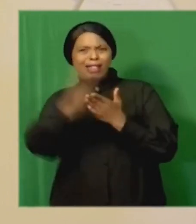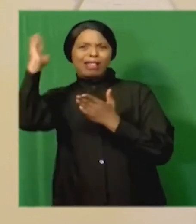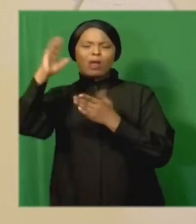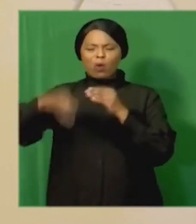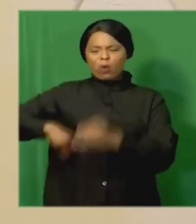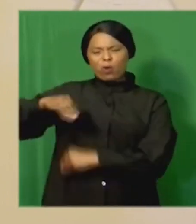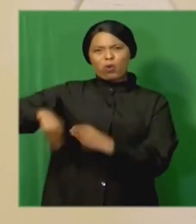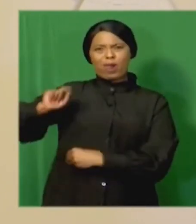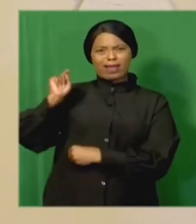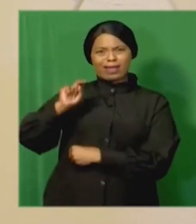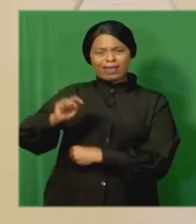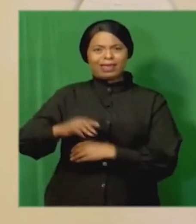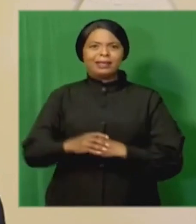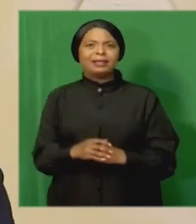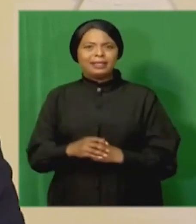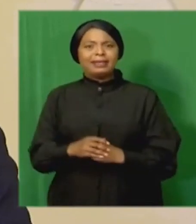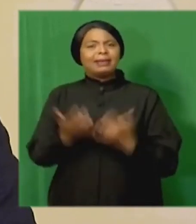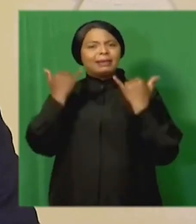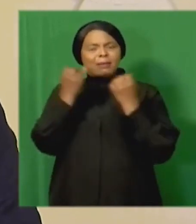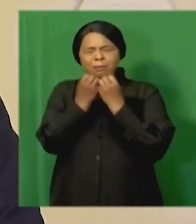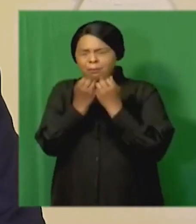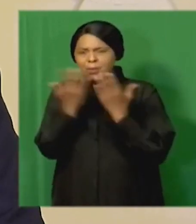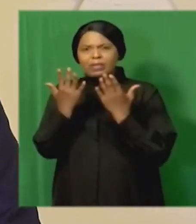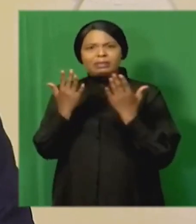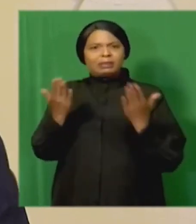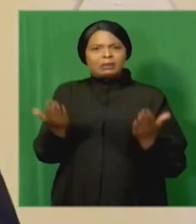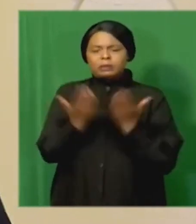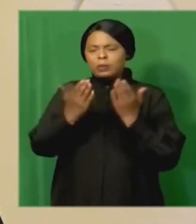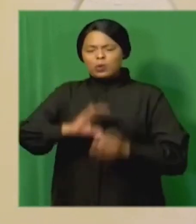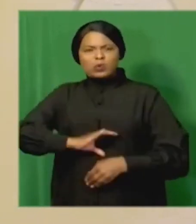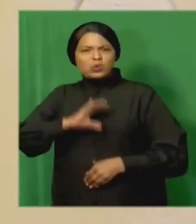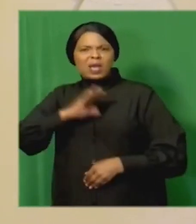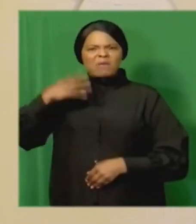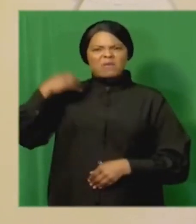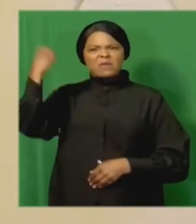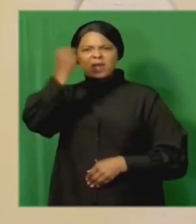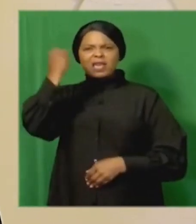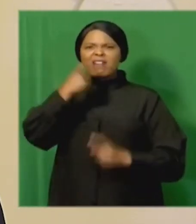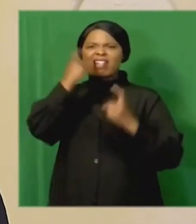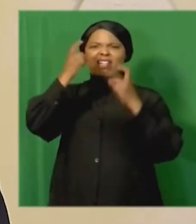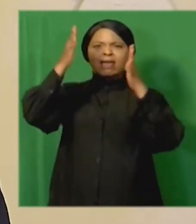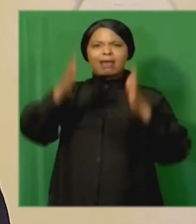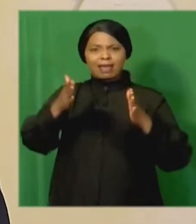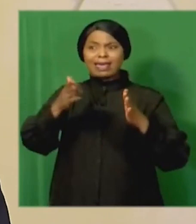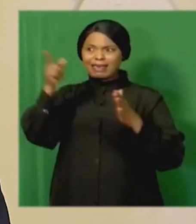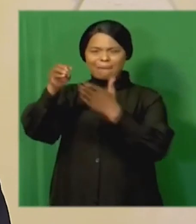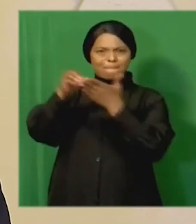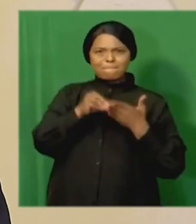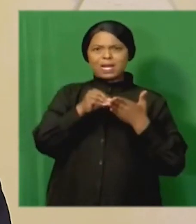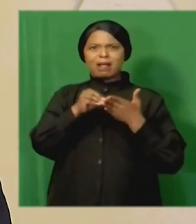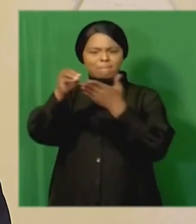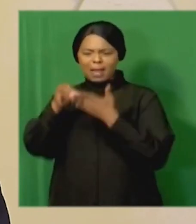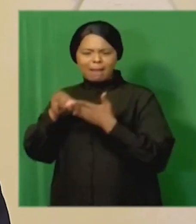We are indebted to the many courageous and brave whistleblowers who brought various